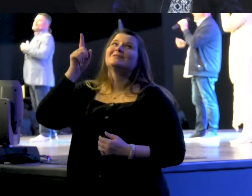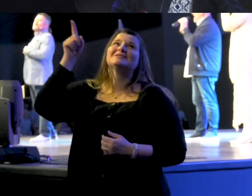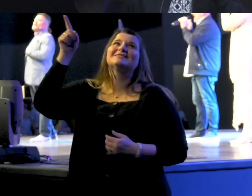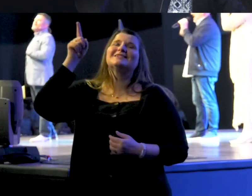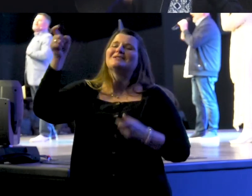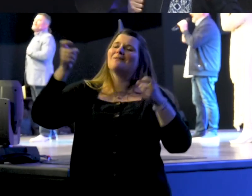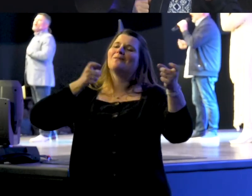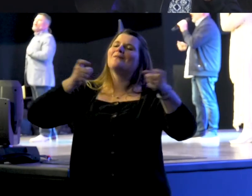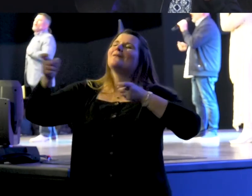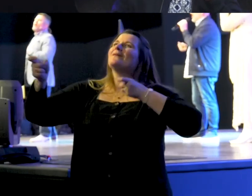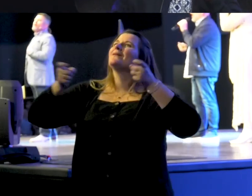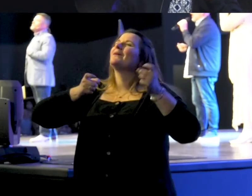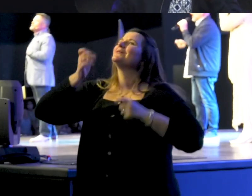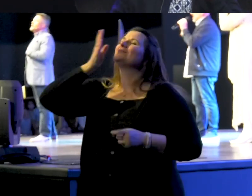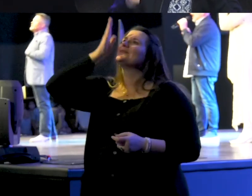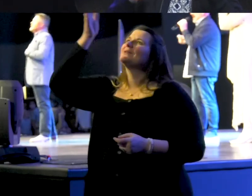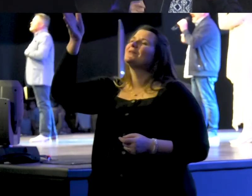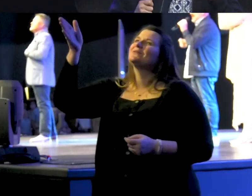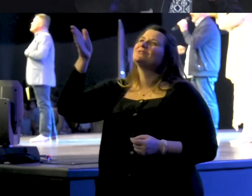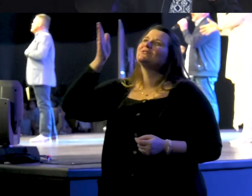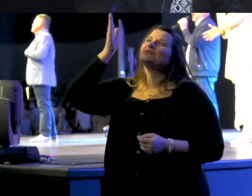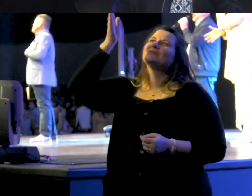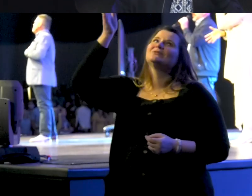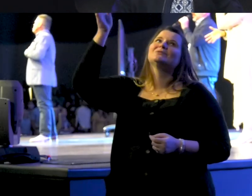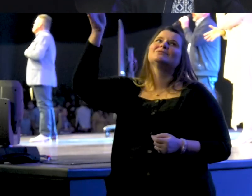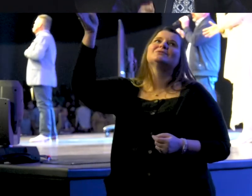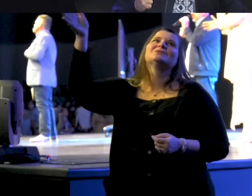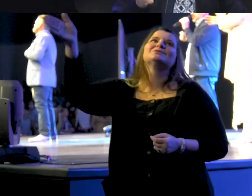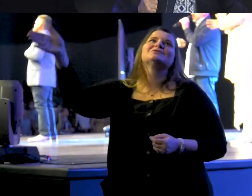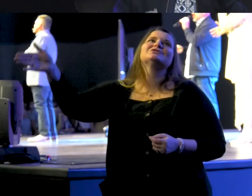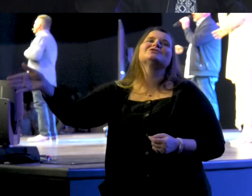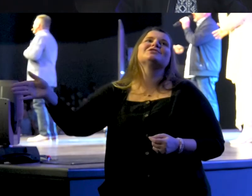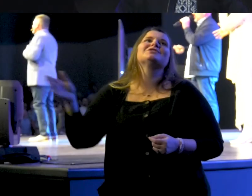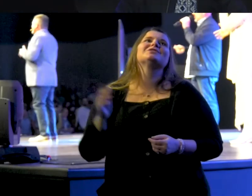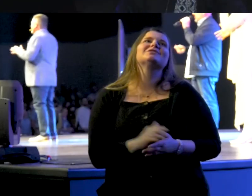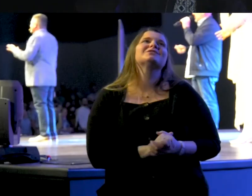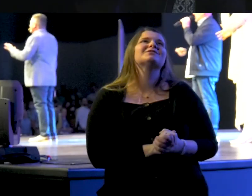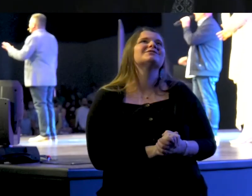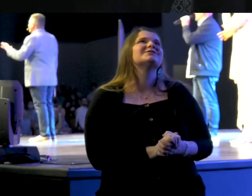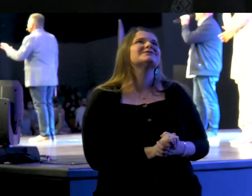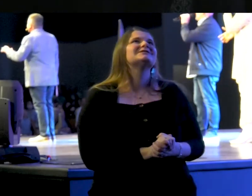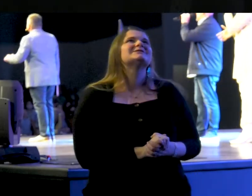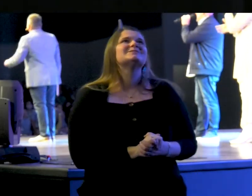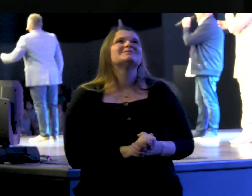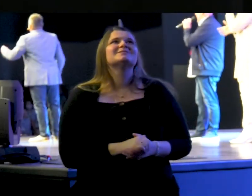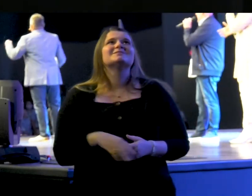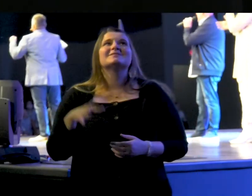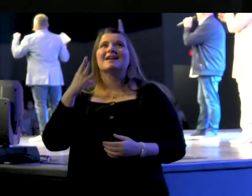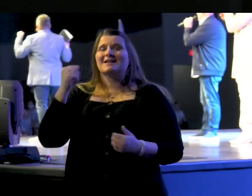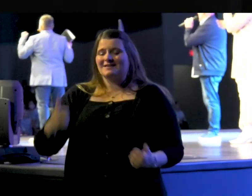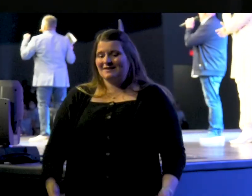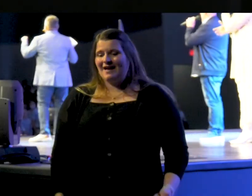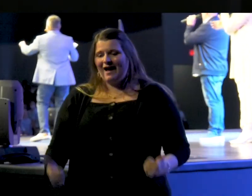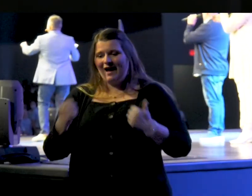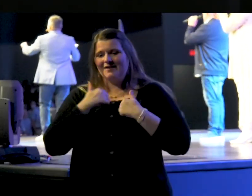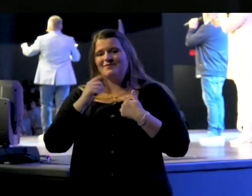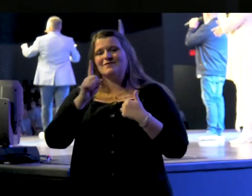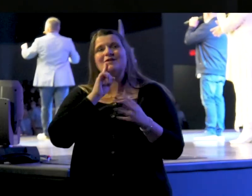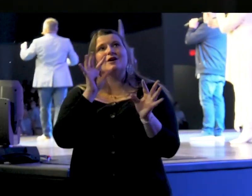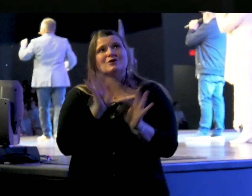He holds my future You know what that means? And